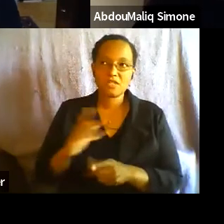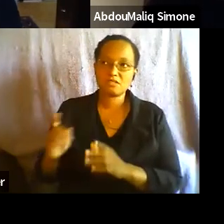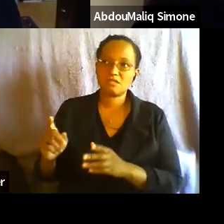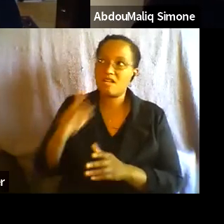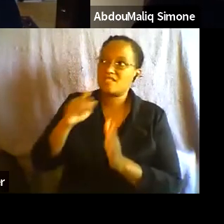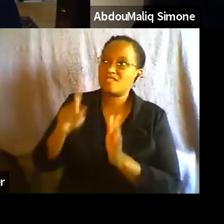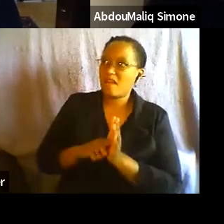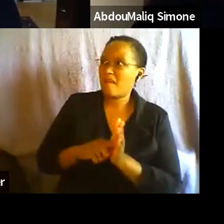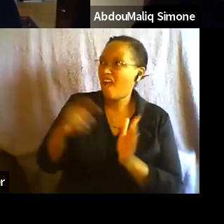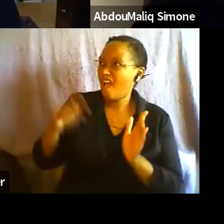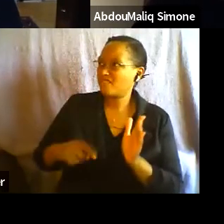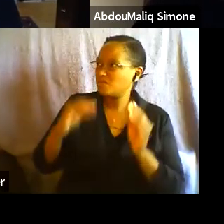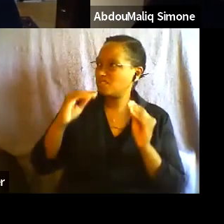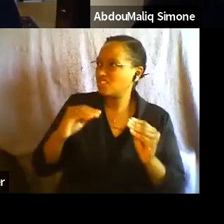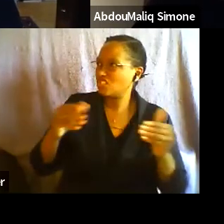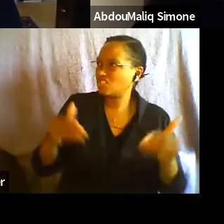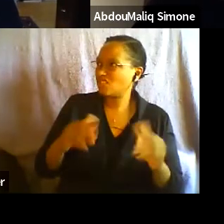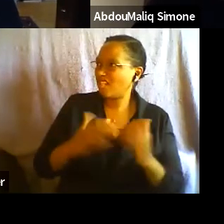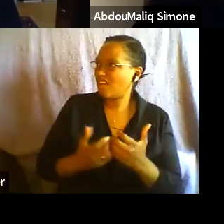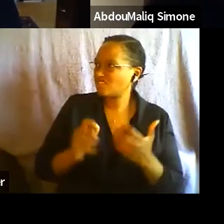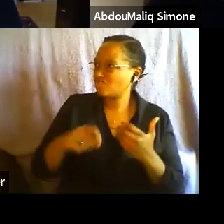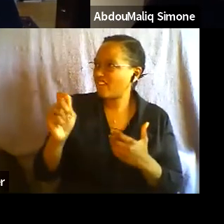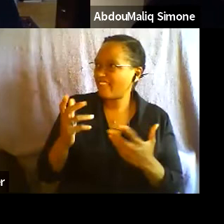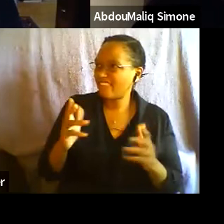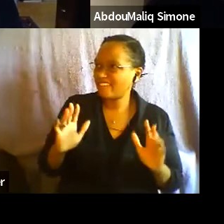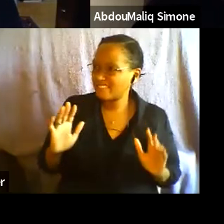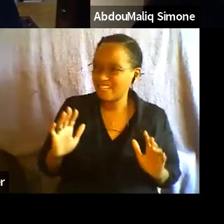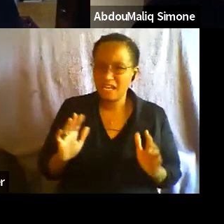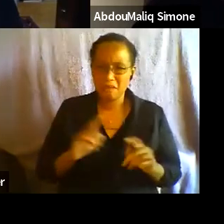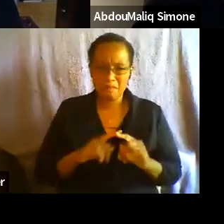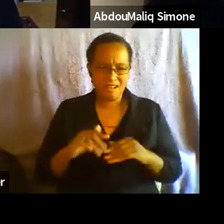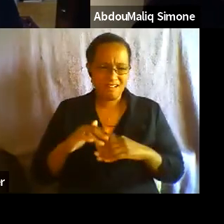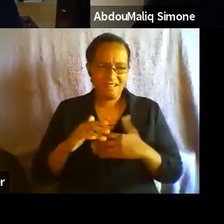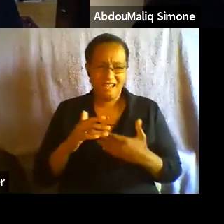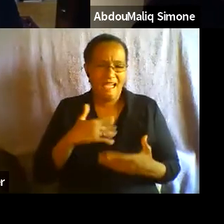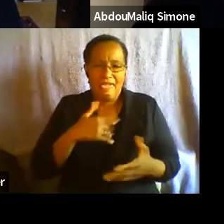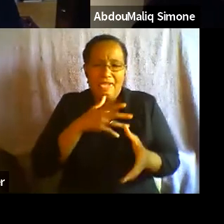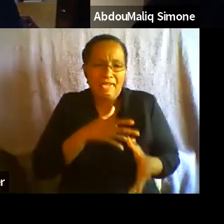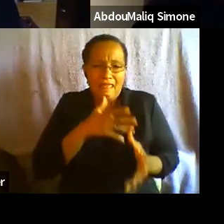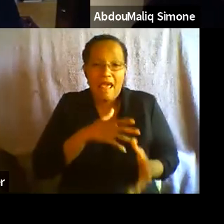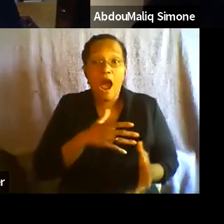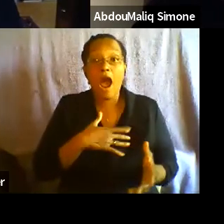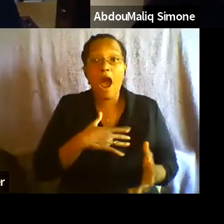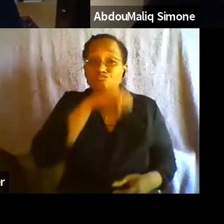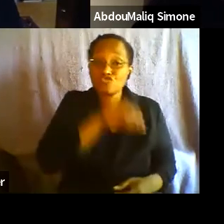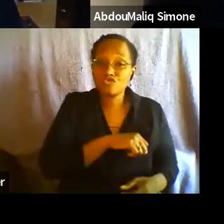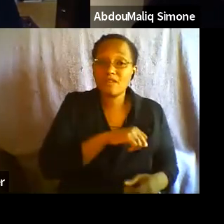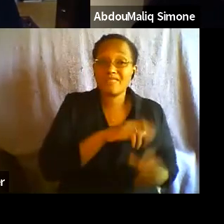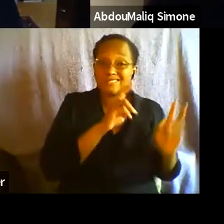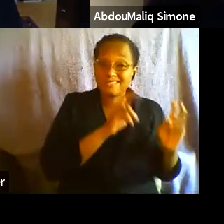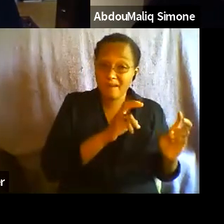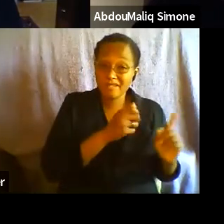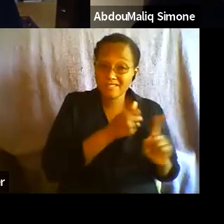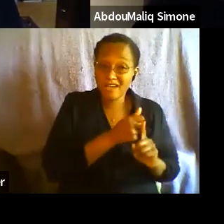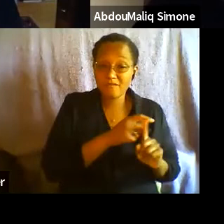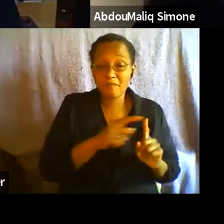hated it. I hated it. I loved what I taught about. And I always had 40 students out of 250